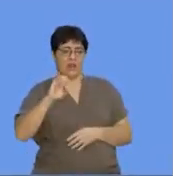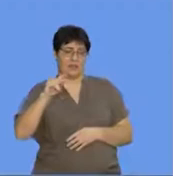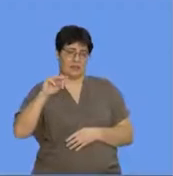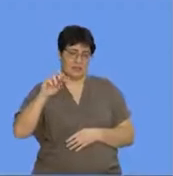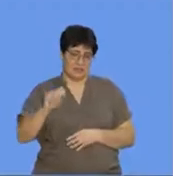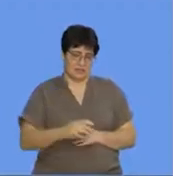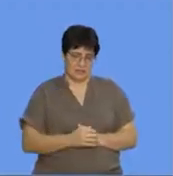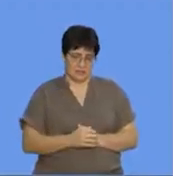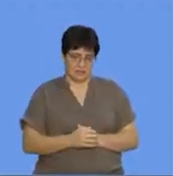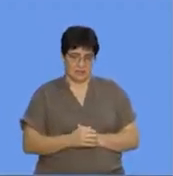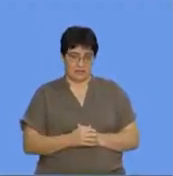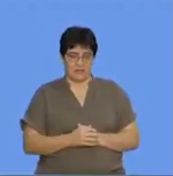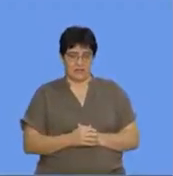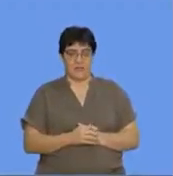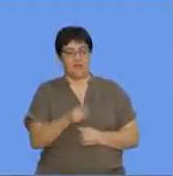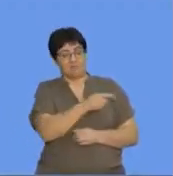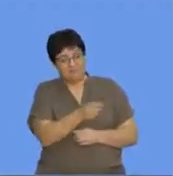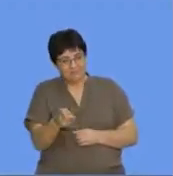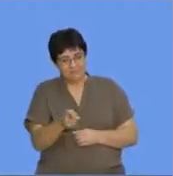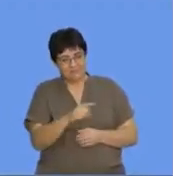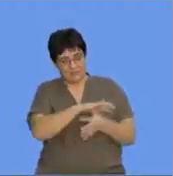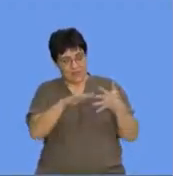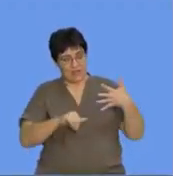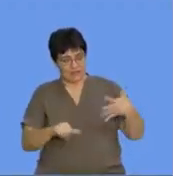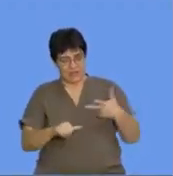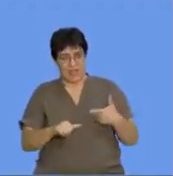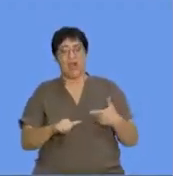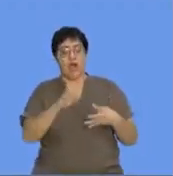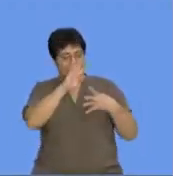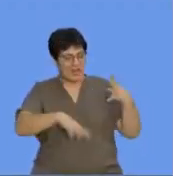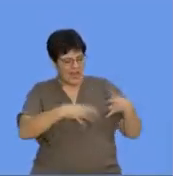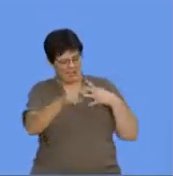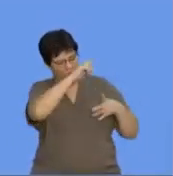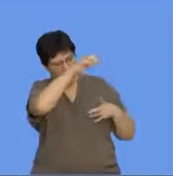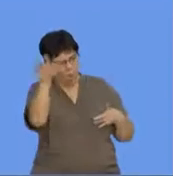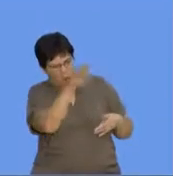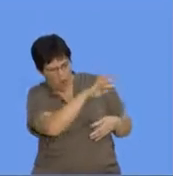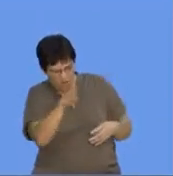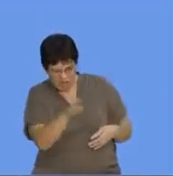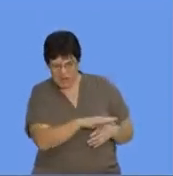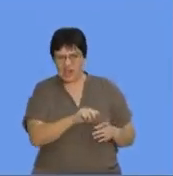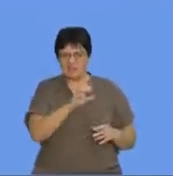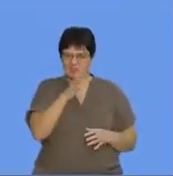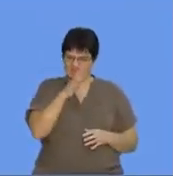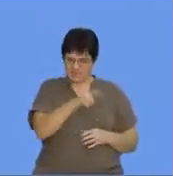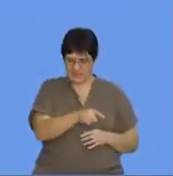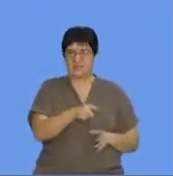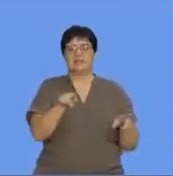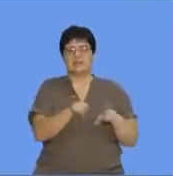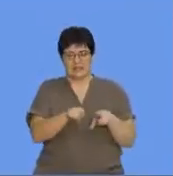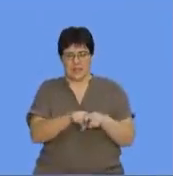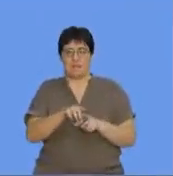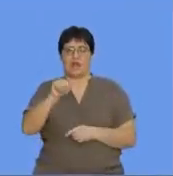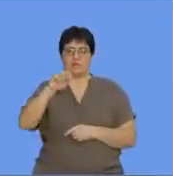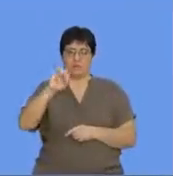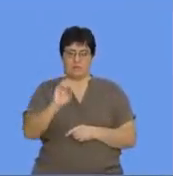means that all those materials or substances in the periodic table, they consist of the same type of atom. OK. So